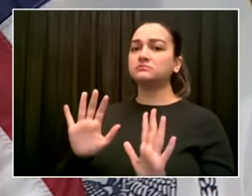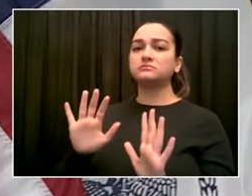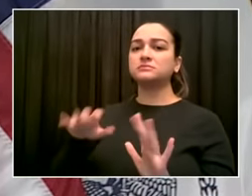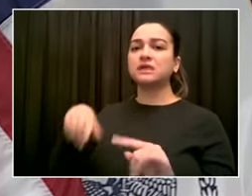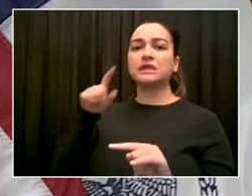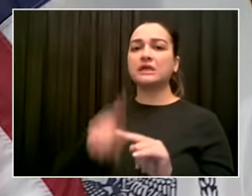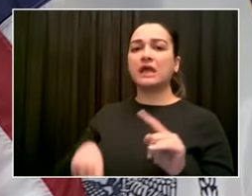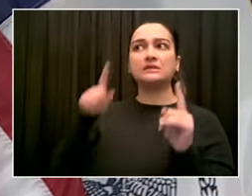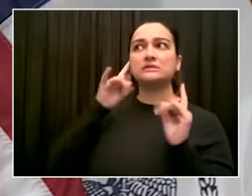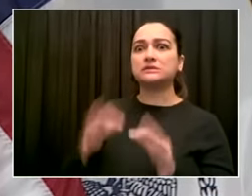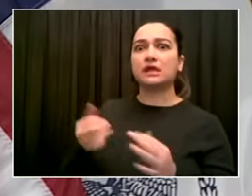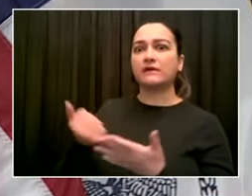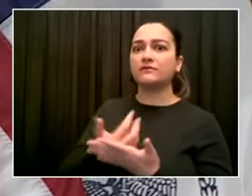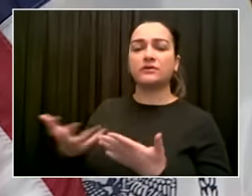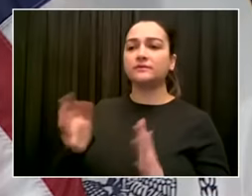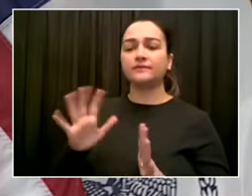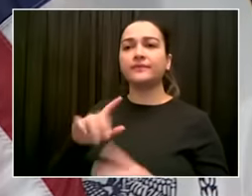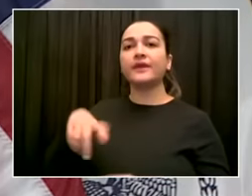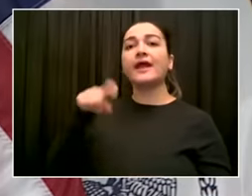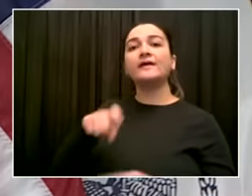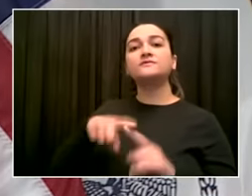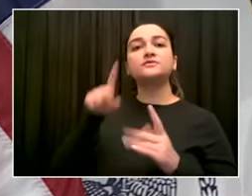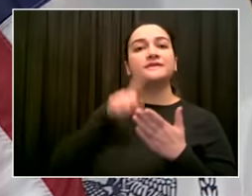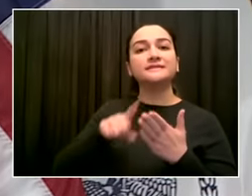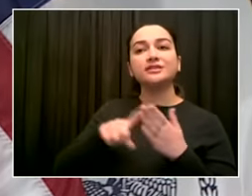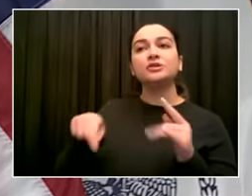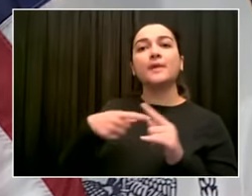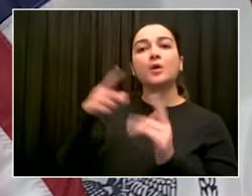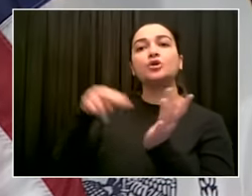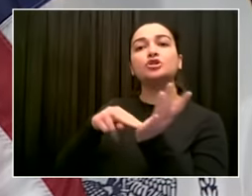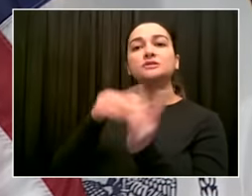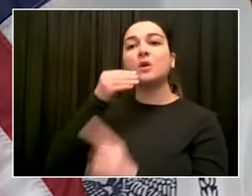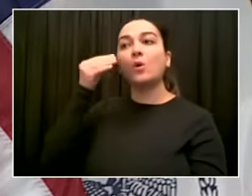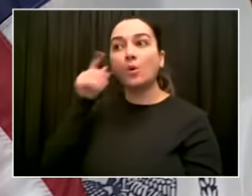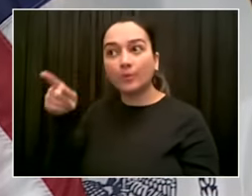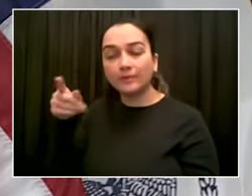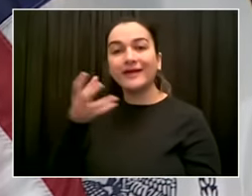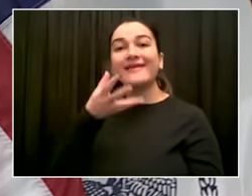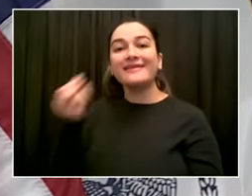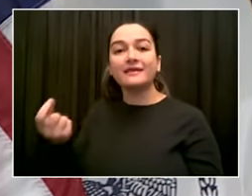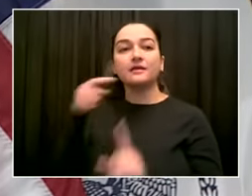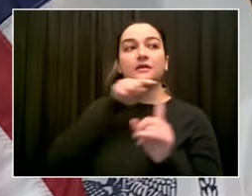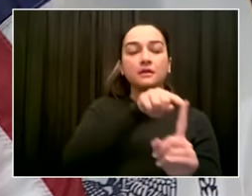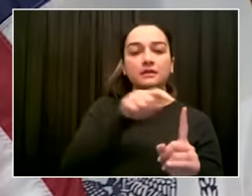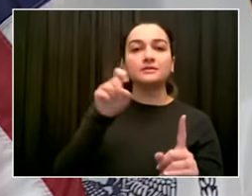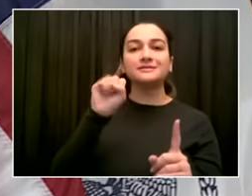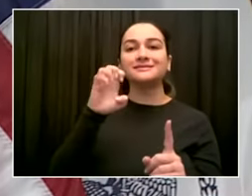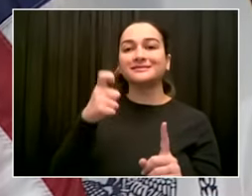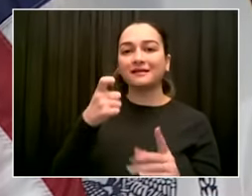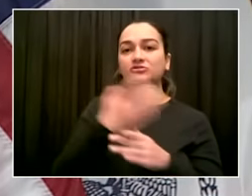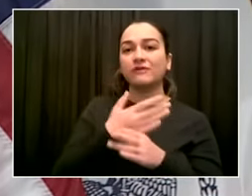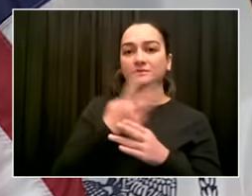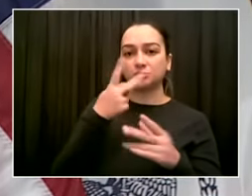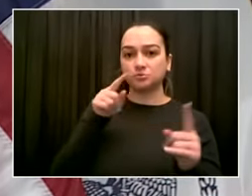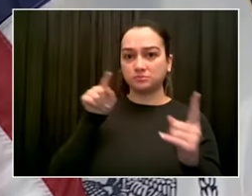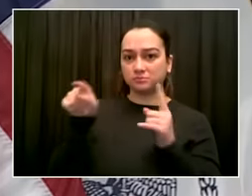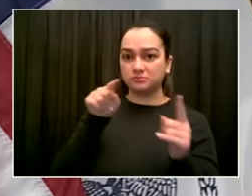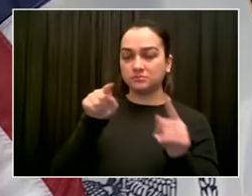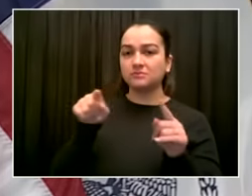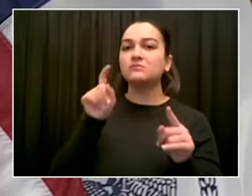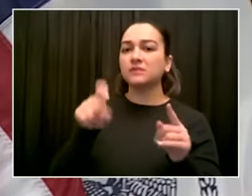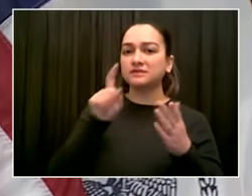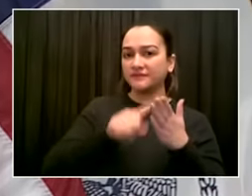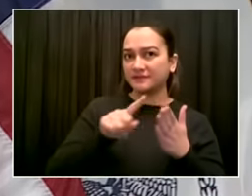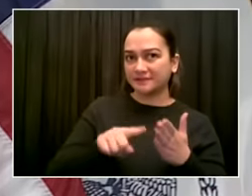In the meantime, if the governor is to remain in office, he has to govern. He has to answer questions every